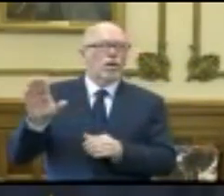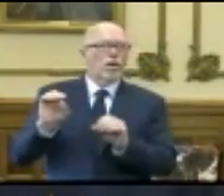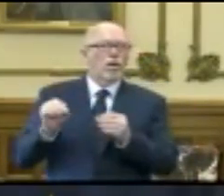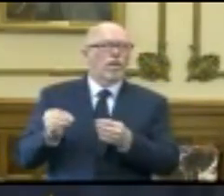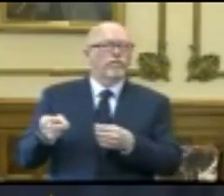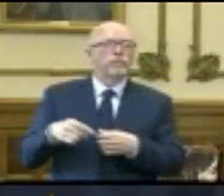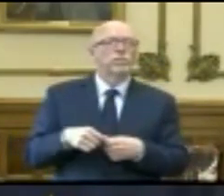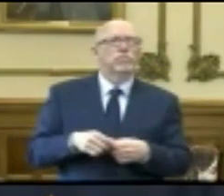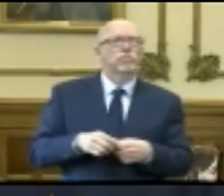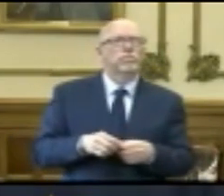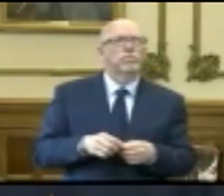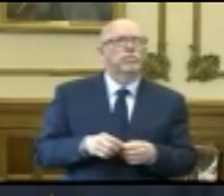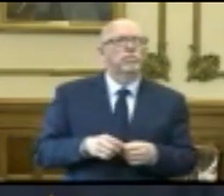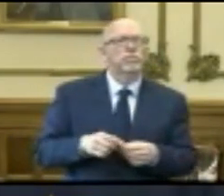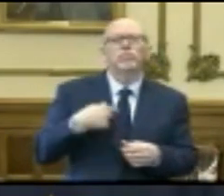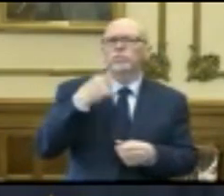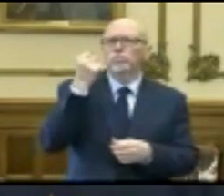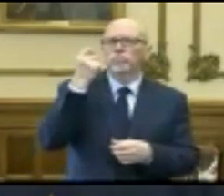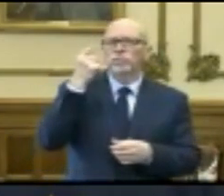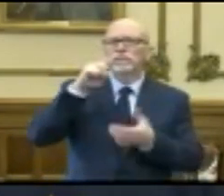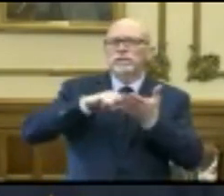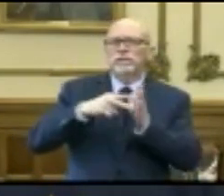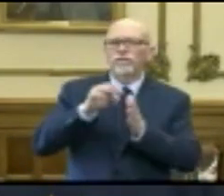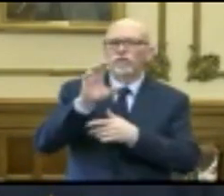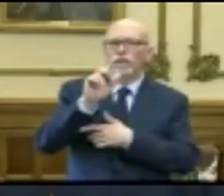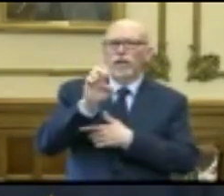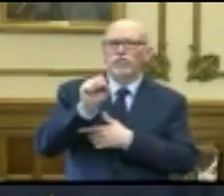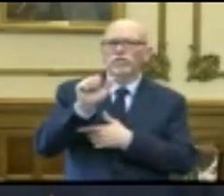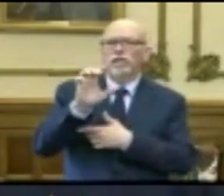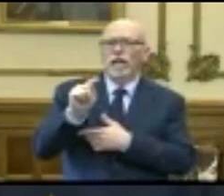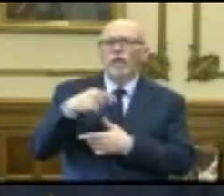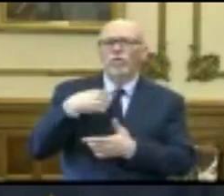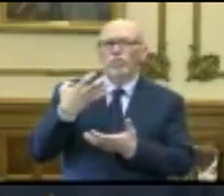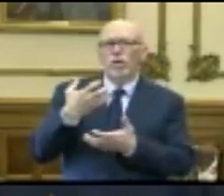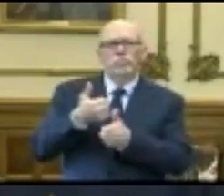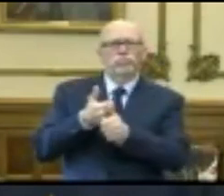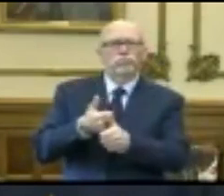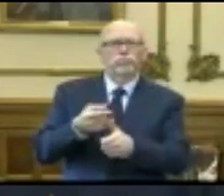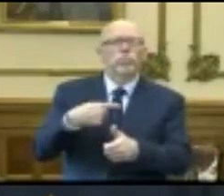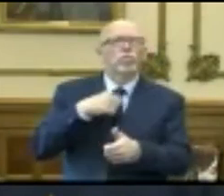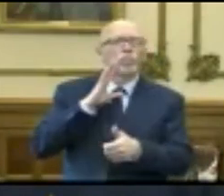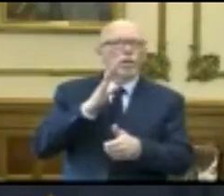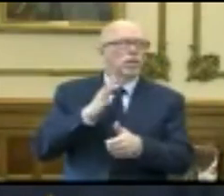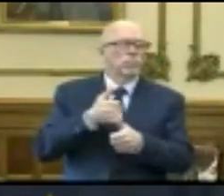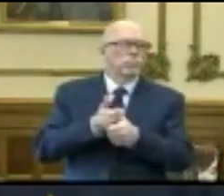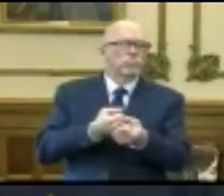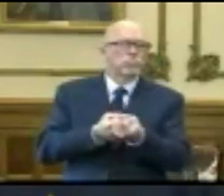and understanding the intent of the CARES Act. We want to be in line with that, and we will be.